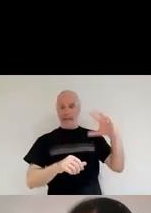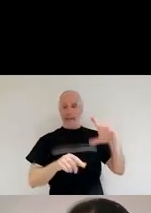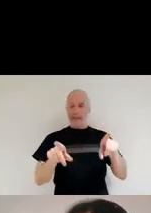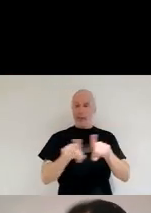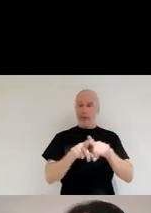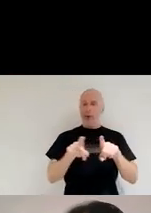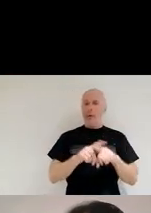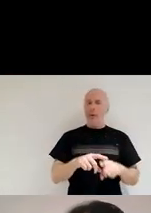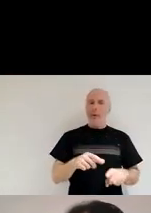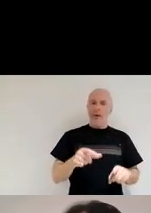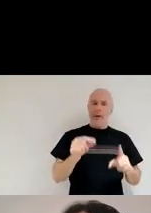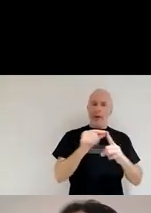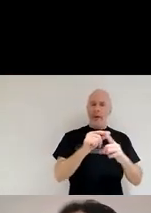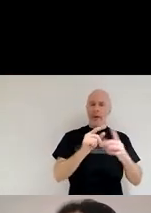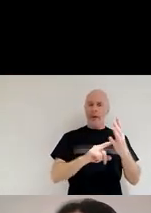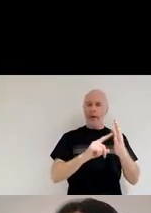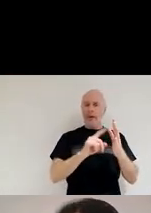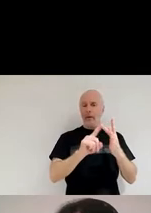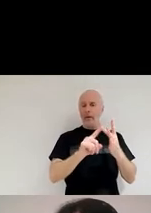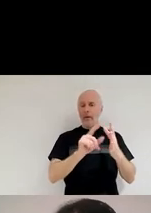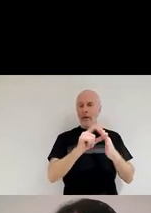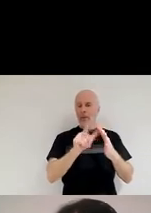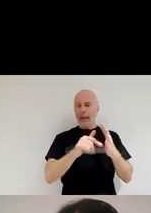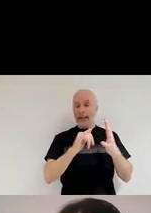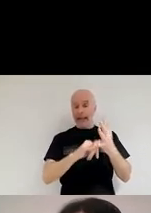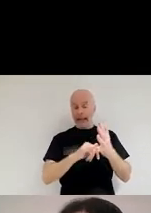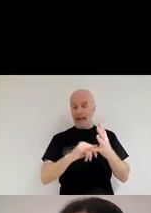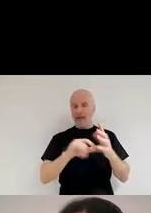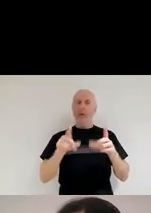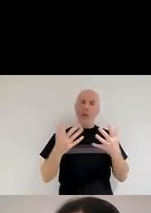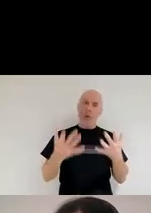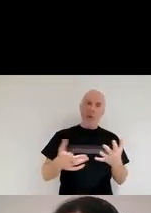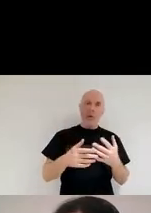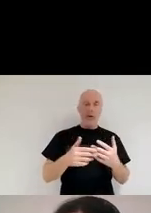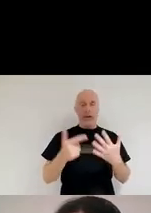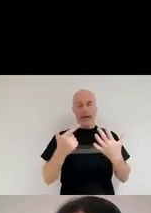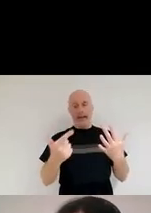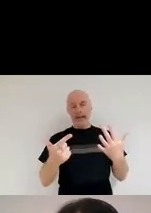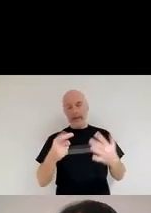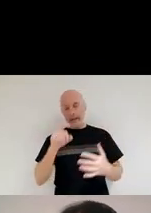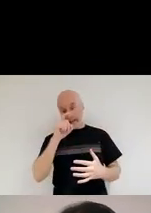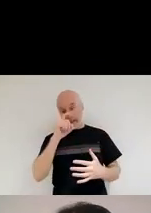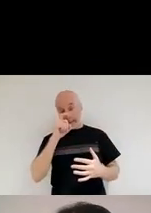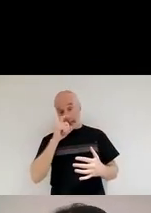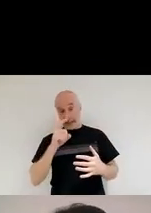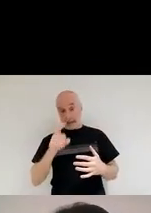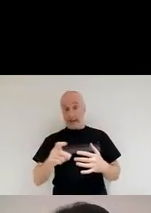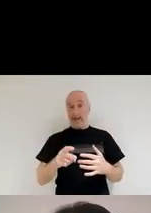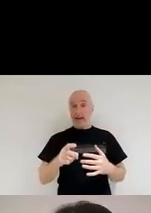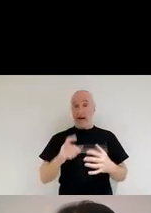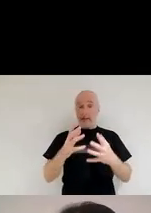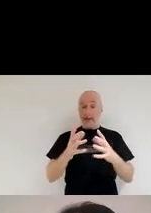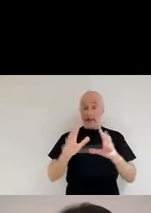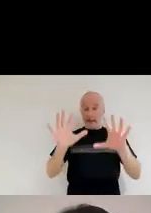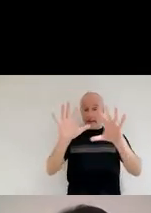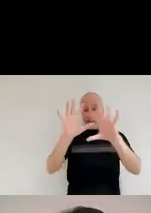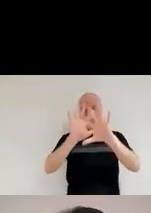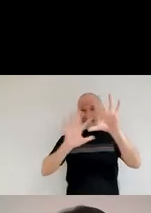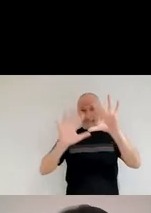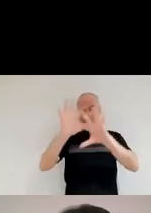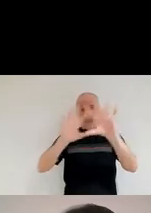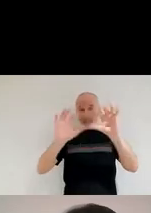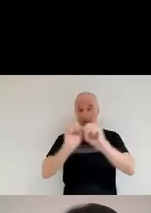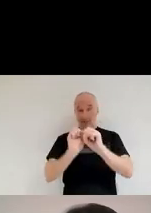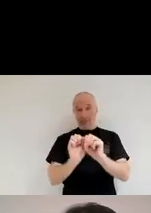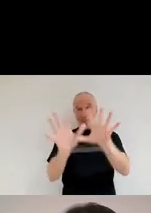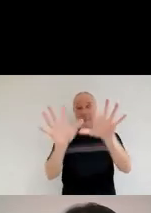Sisters. There is a huge cloud of dust that is passing in front of the Pleiades that is causing dust to get scattered, which